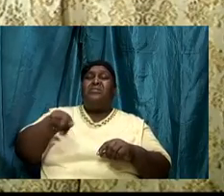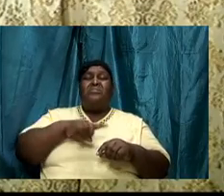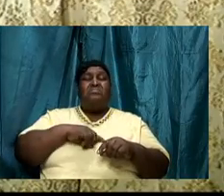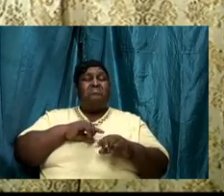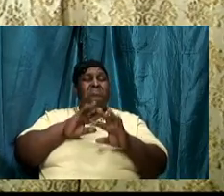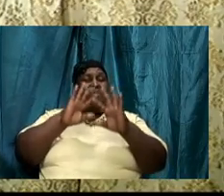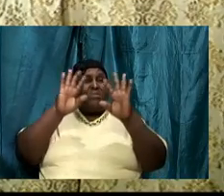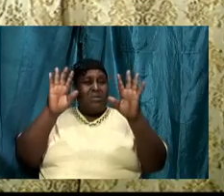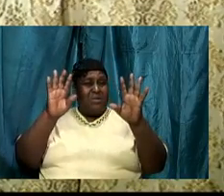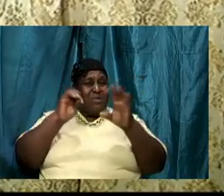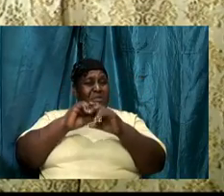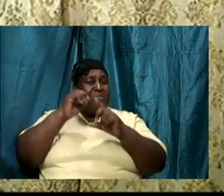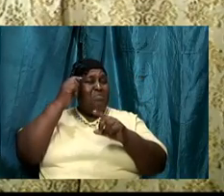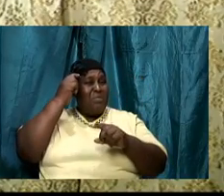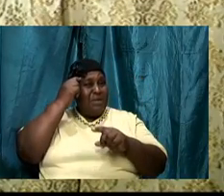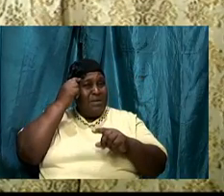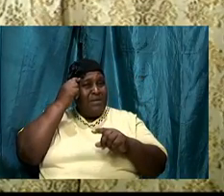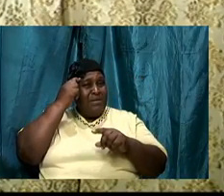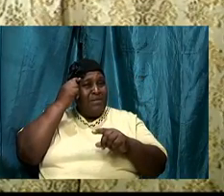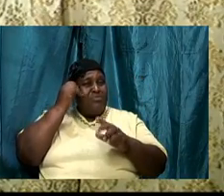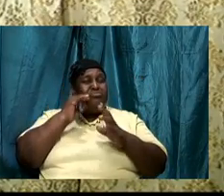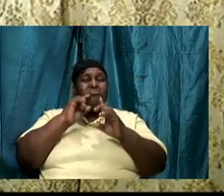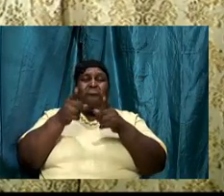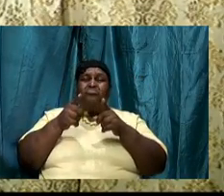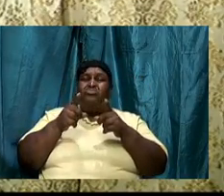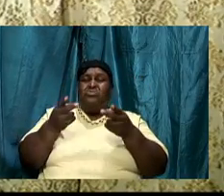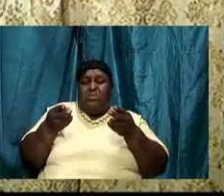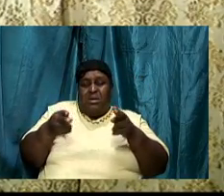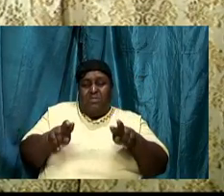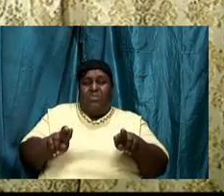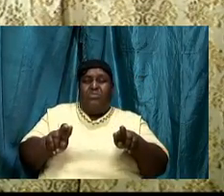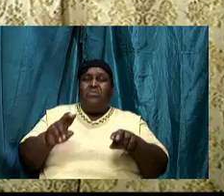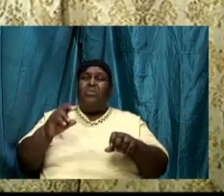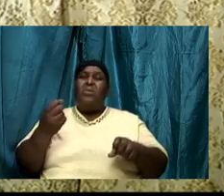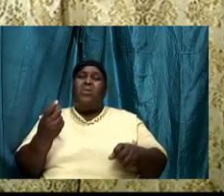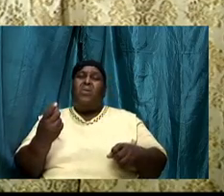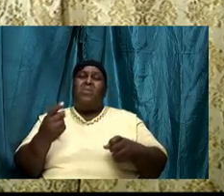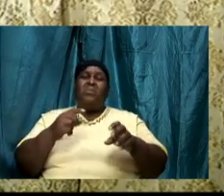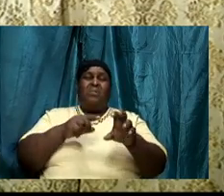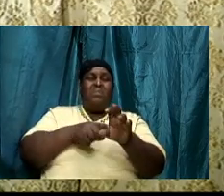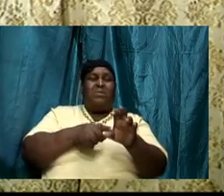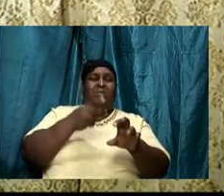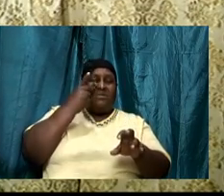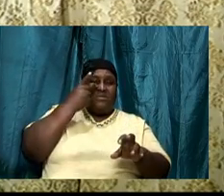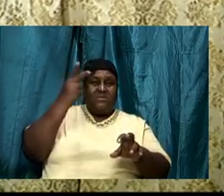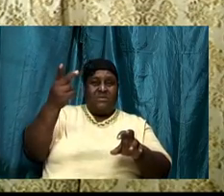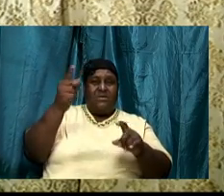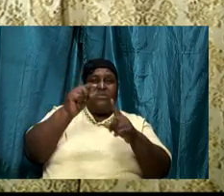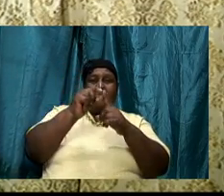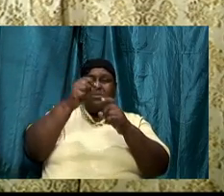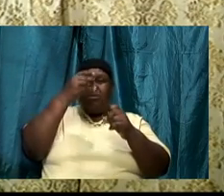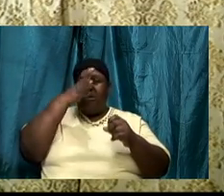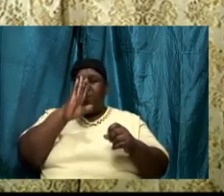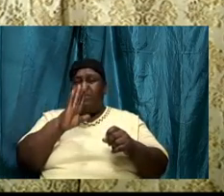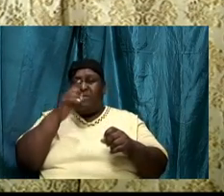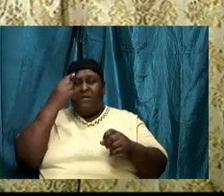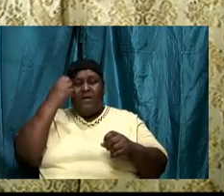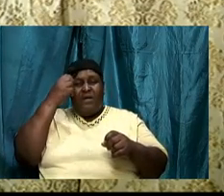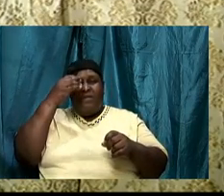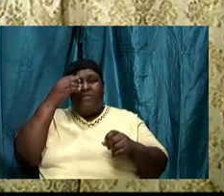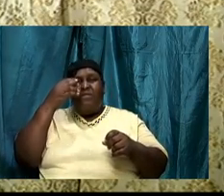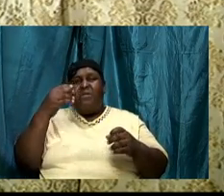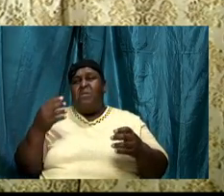our minds that it is going to happen only when we begin to see the Word of God for what